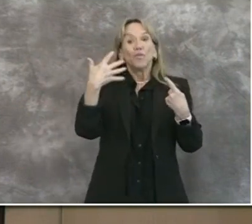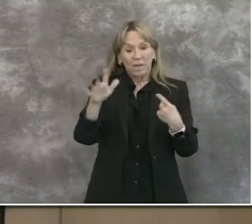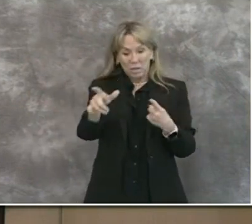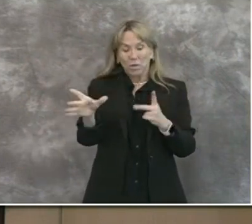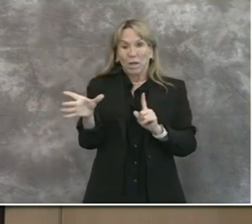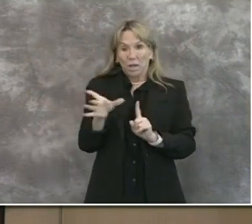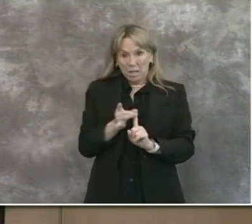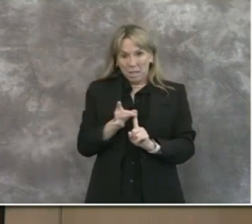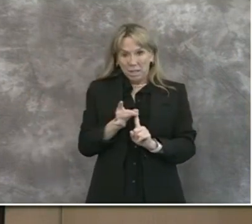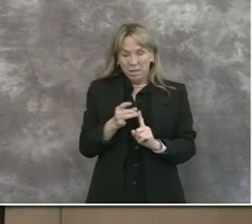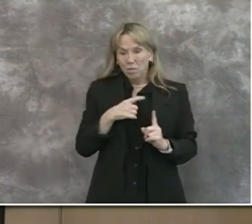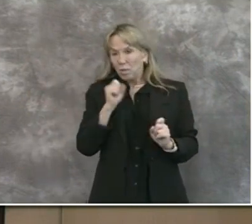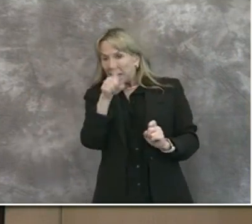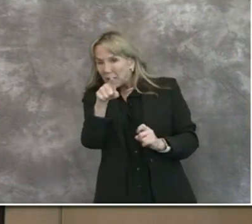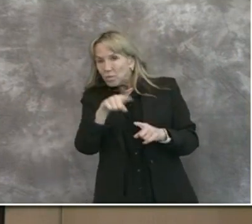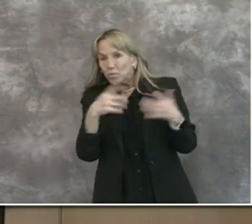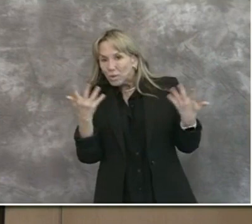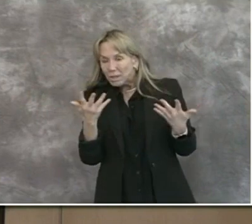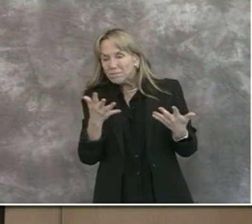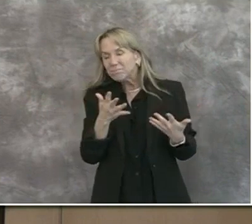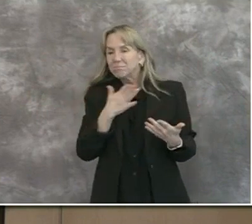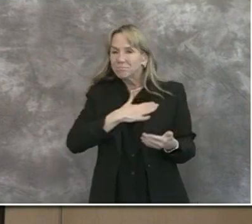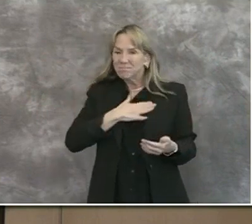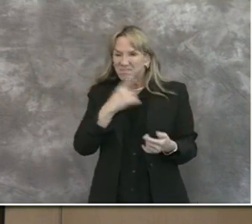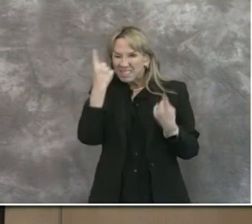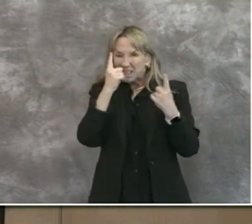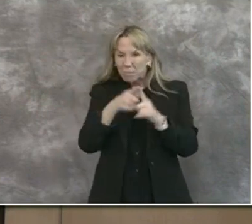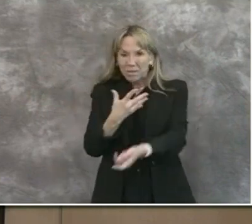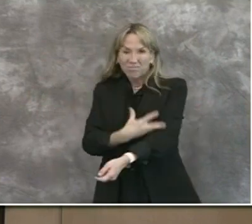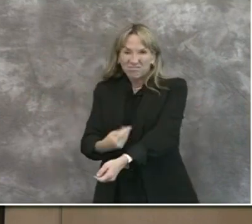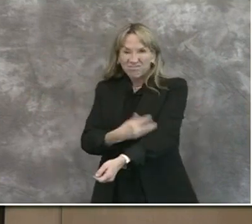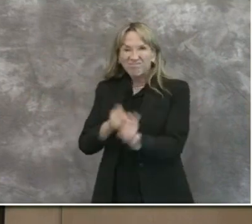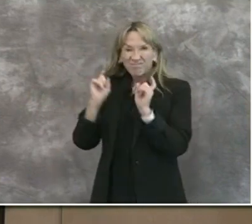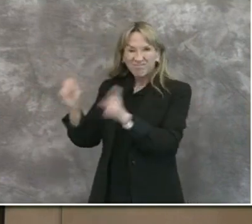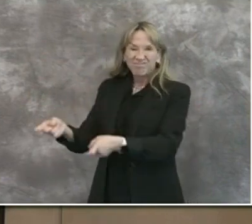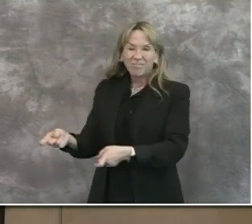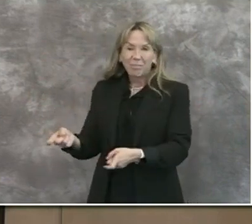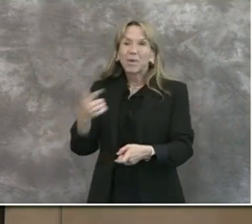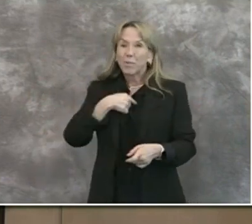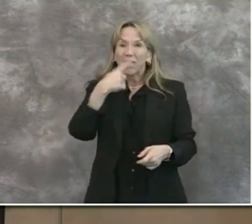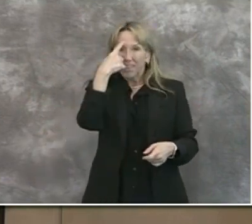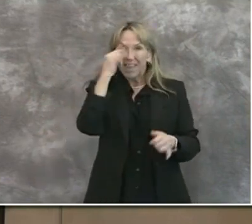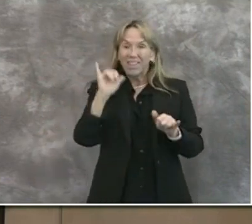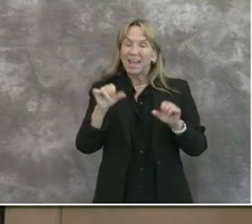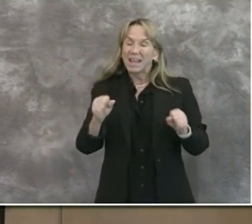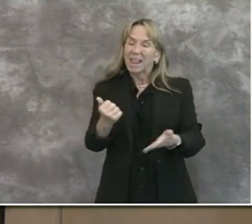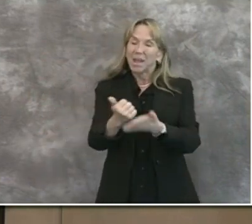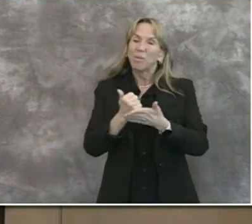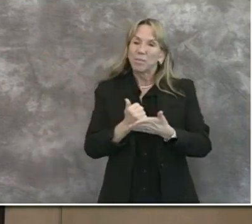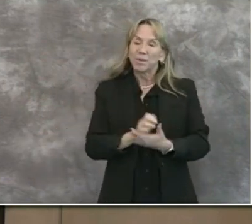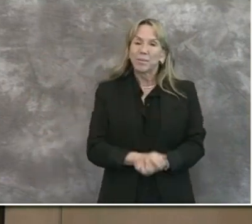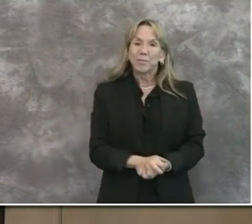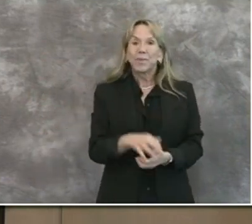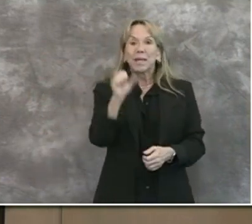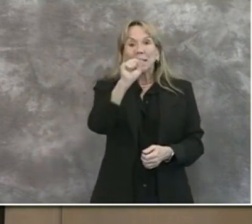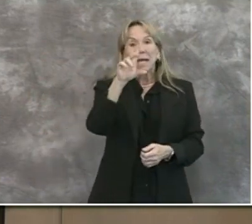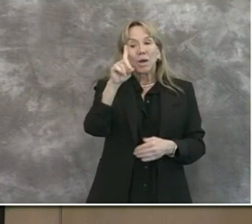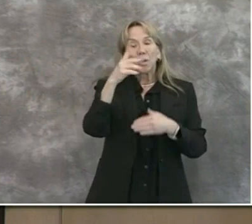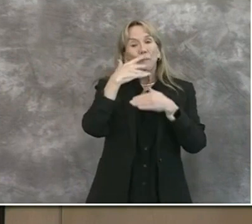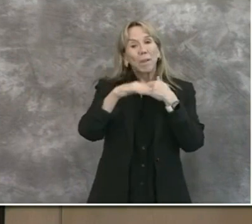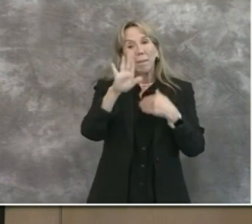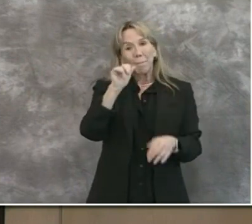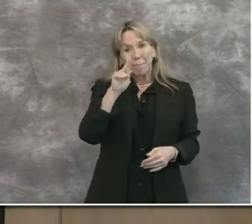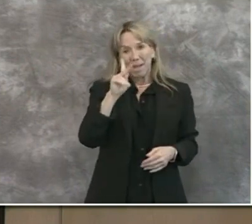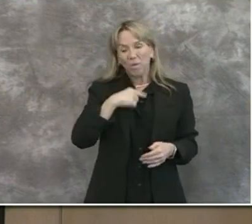a candidate to donate plasma because, again, we think that this has the potential and promise to help us. San Diego blood bank is a